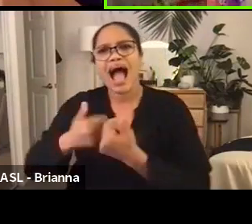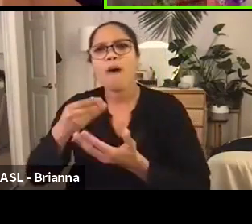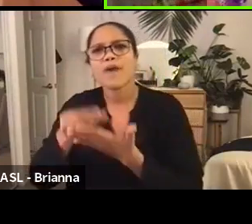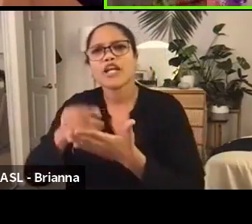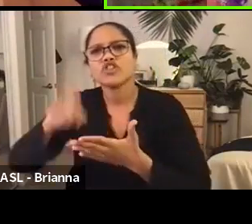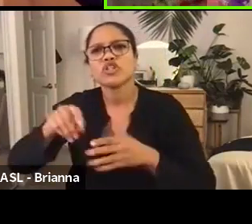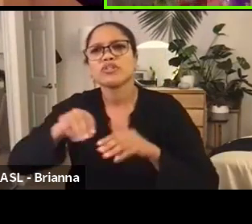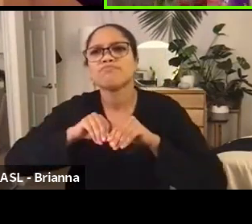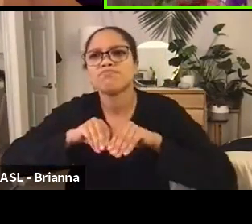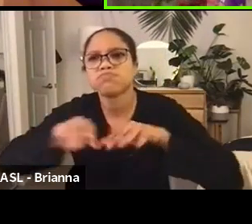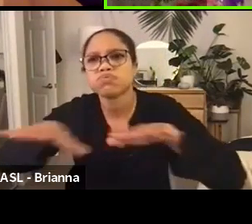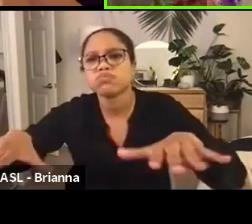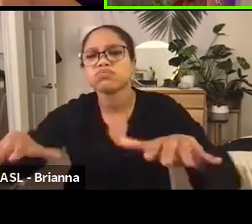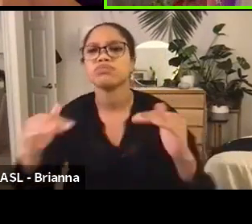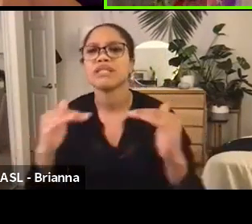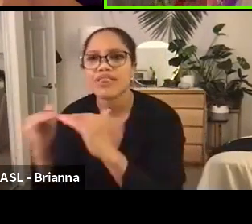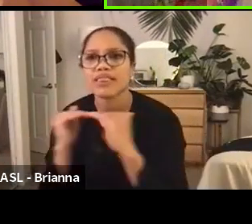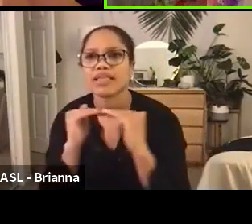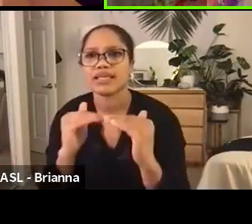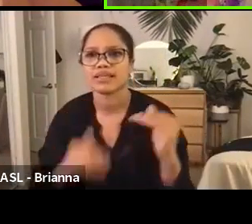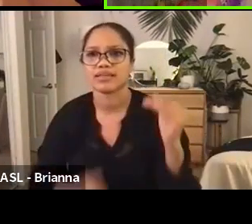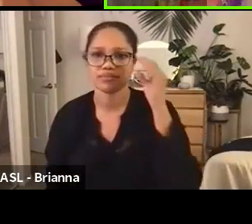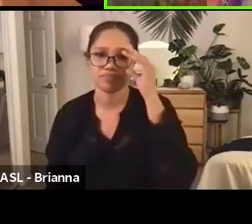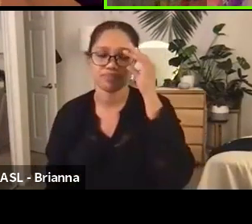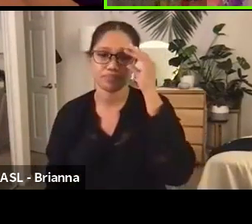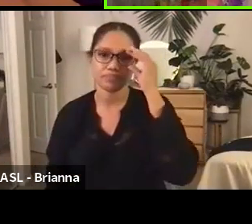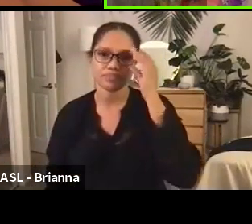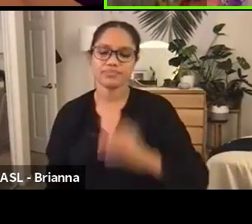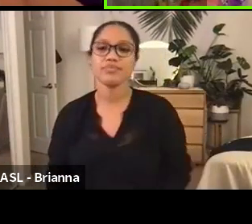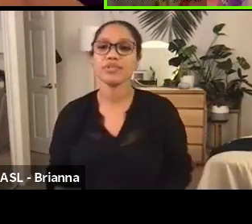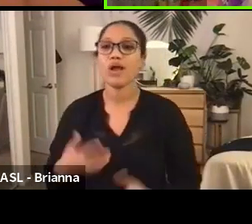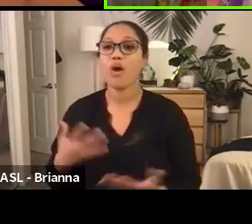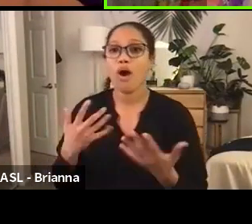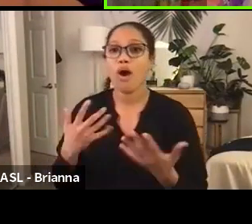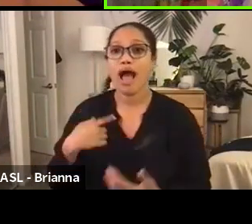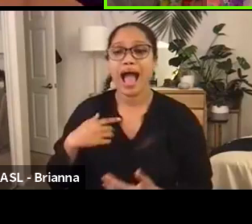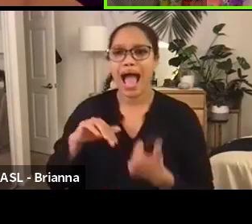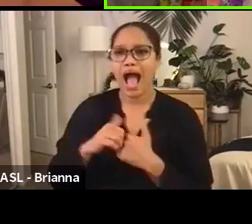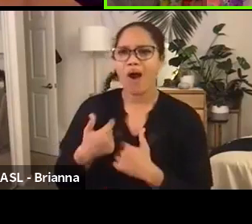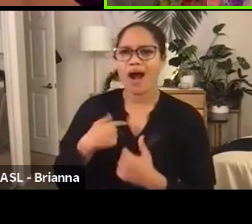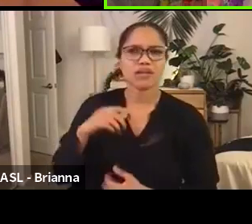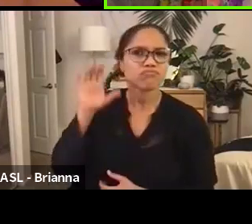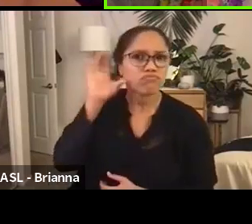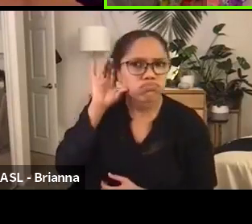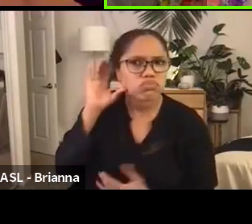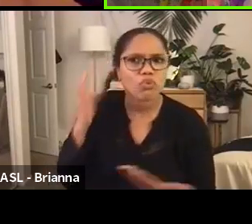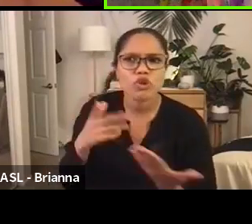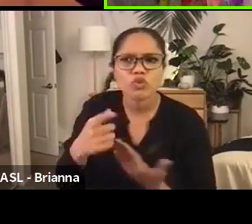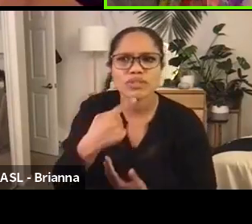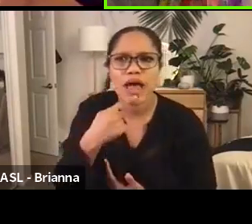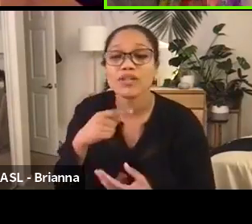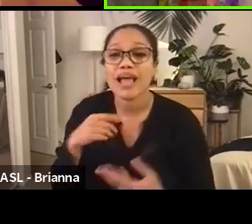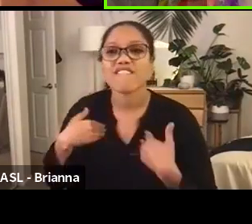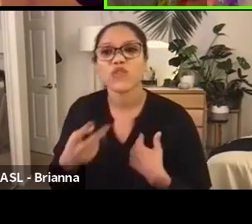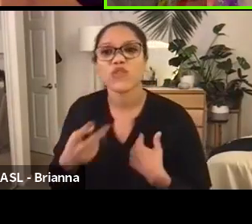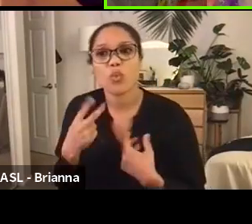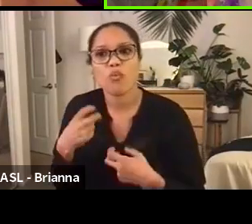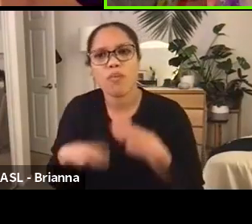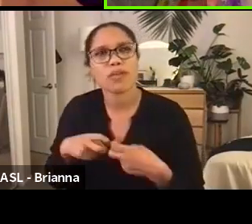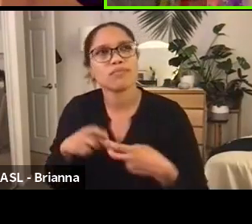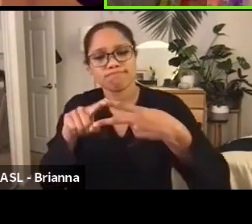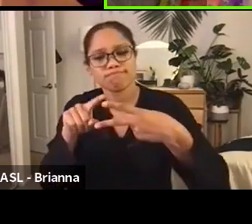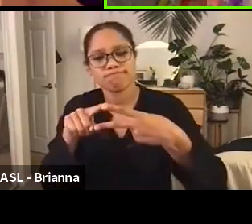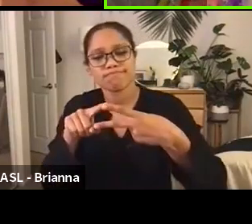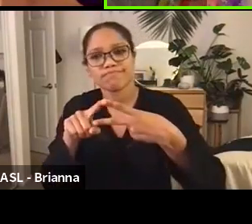areas. here's the thing when I'm hearing what you're saying, there's two problems with that. One is that you're getting less